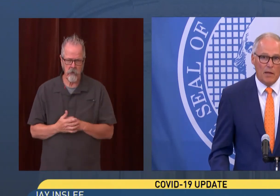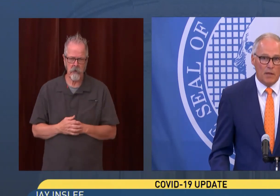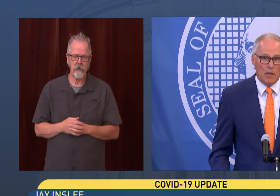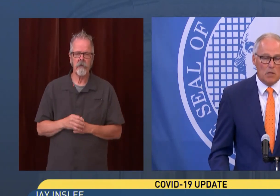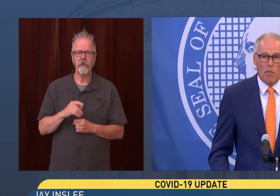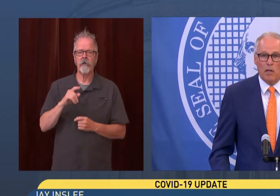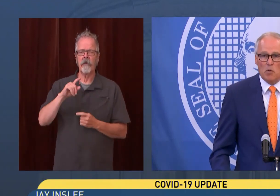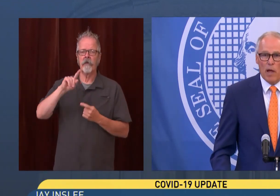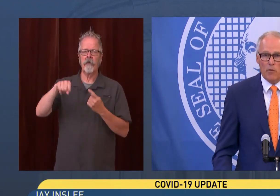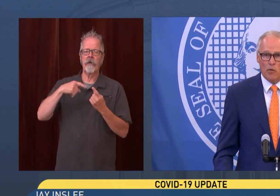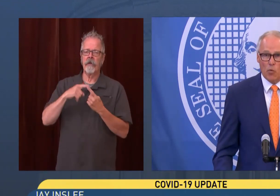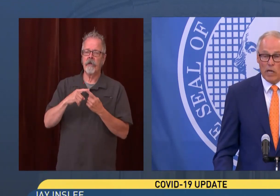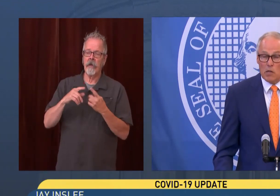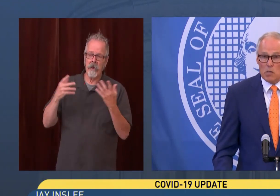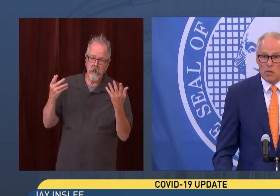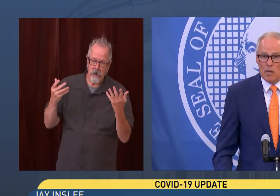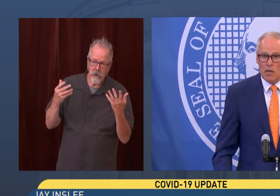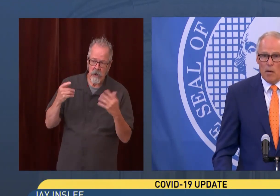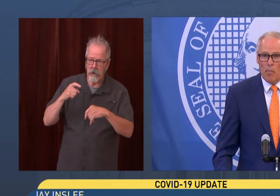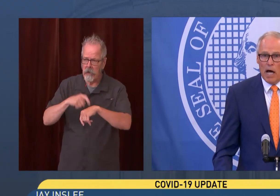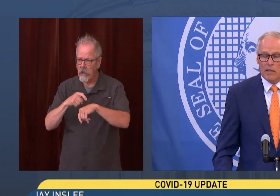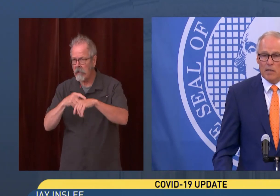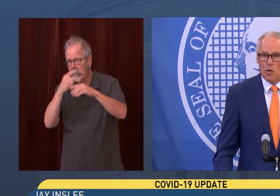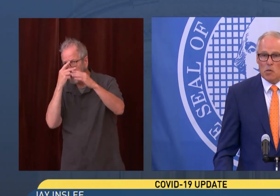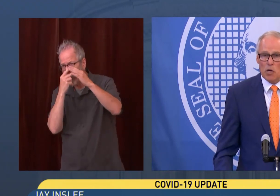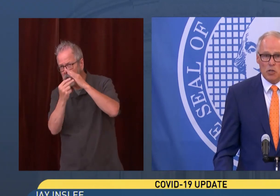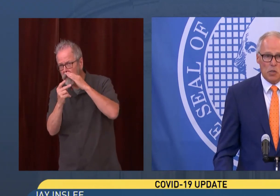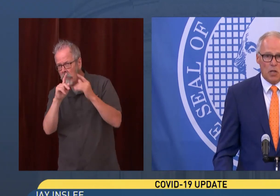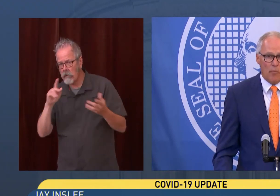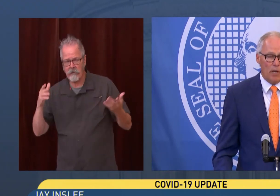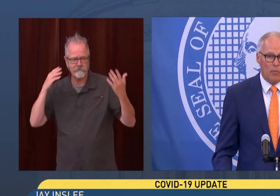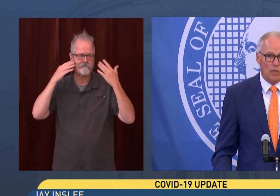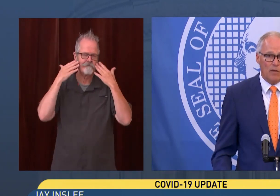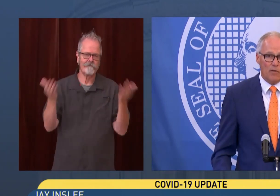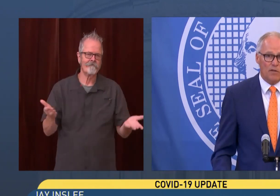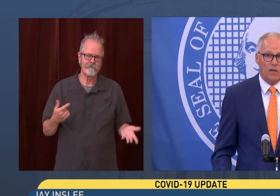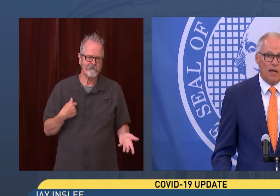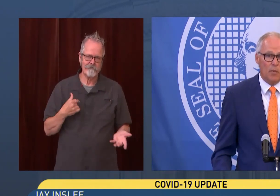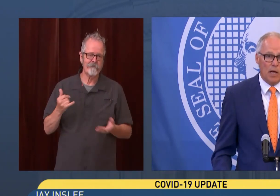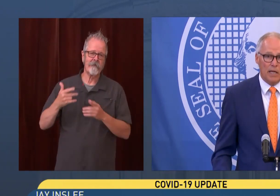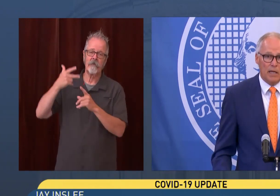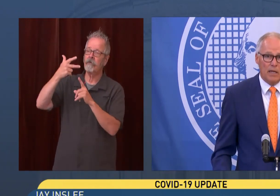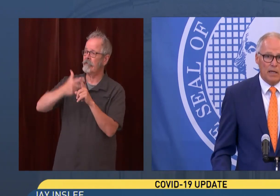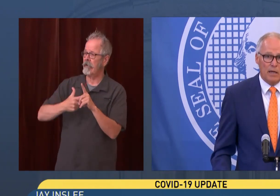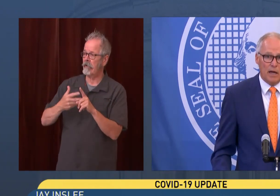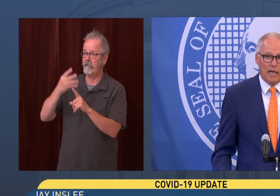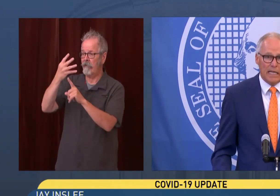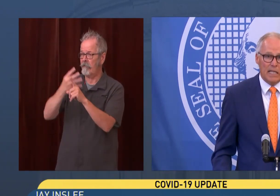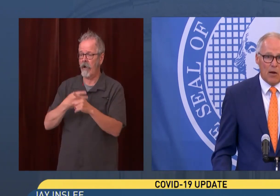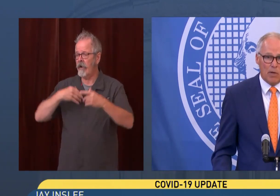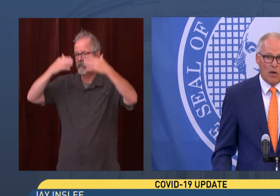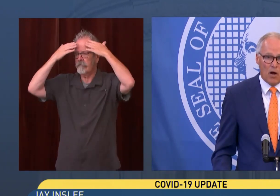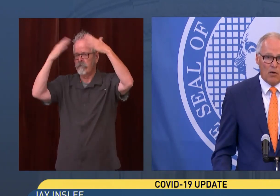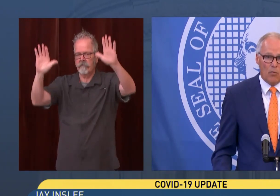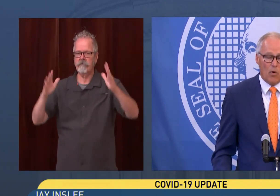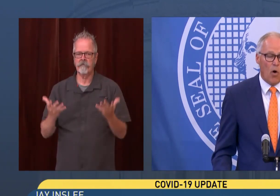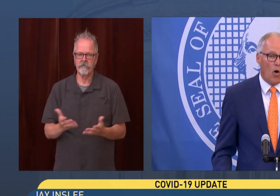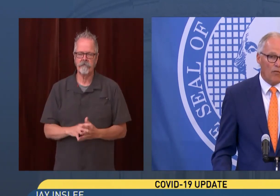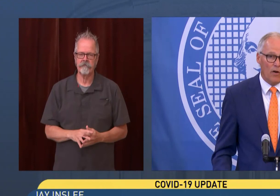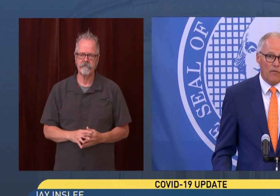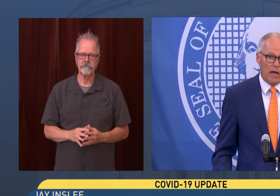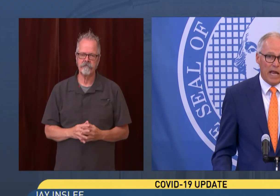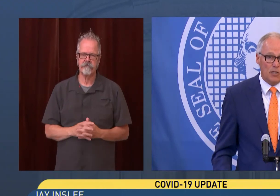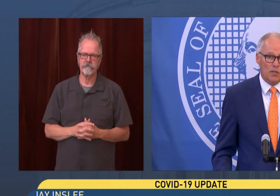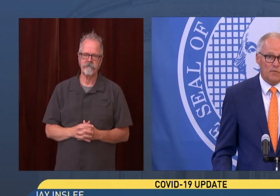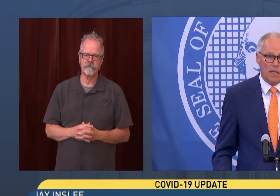I think it's months rather than weeks, but the administration has not been able to give us a timeline in that regard. We're